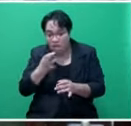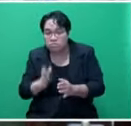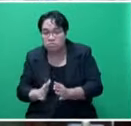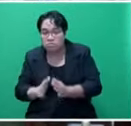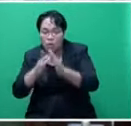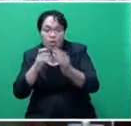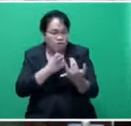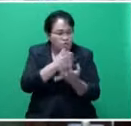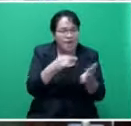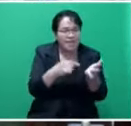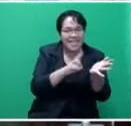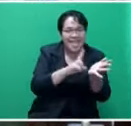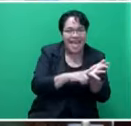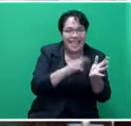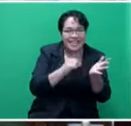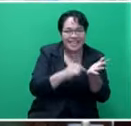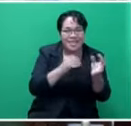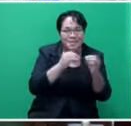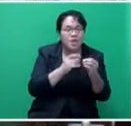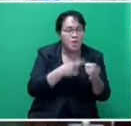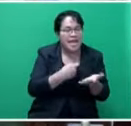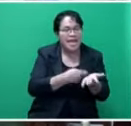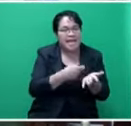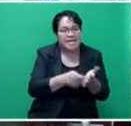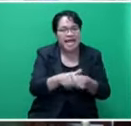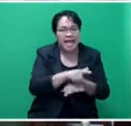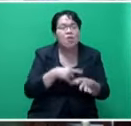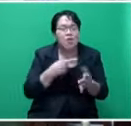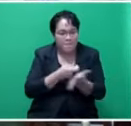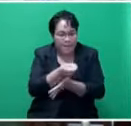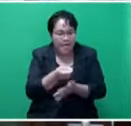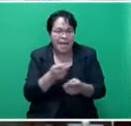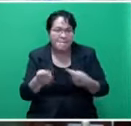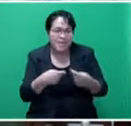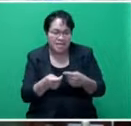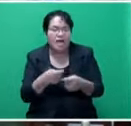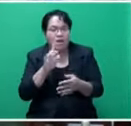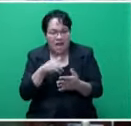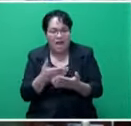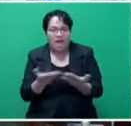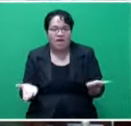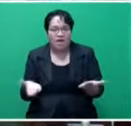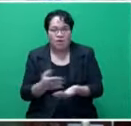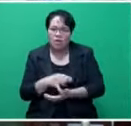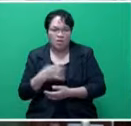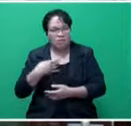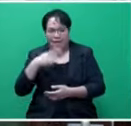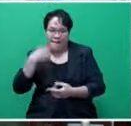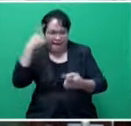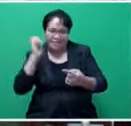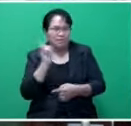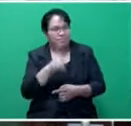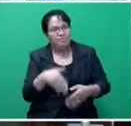we go through TLTV we lease the land we pay the market rate that's how you put up a tower we don't really legally put up